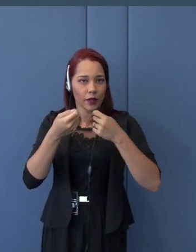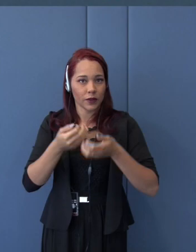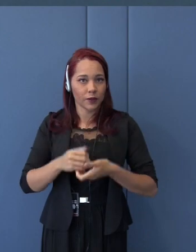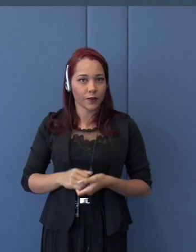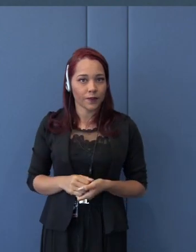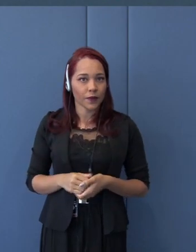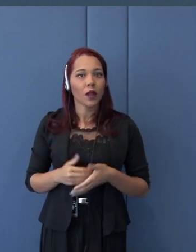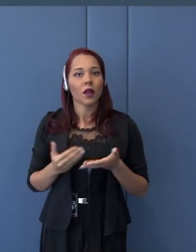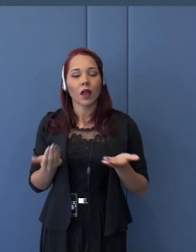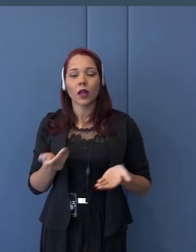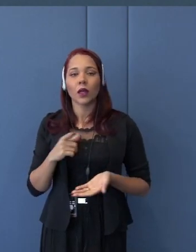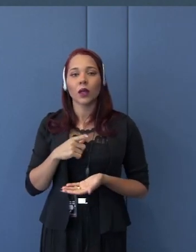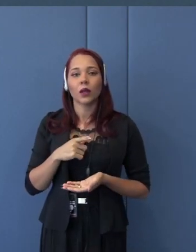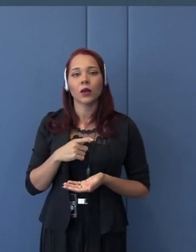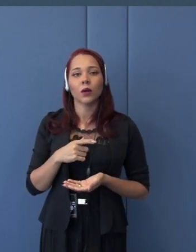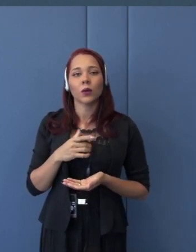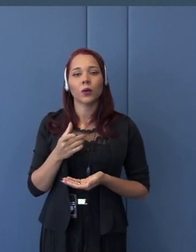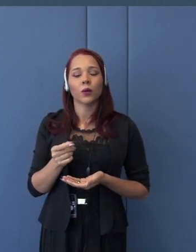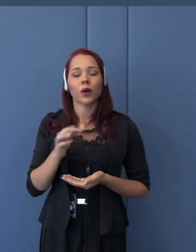business-driven integration